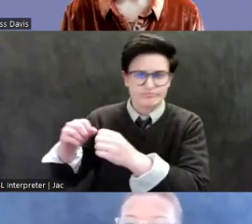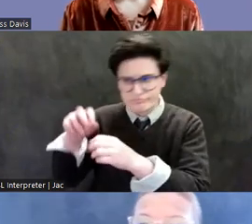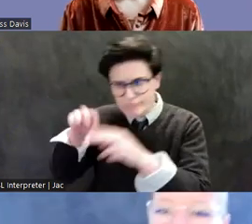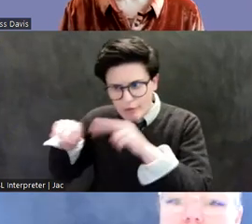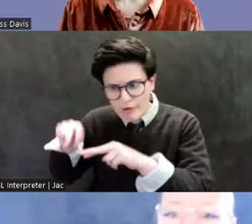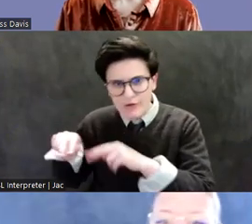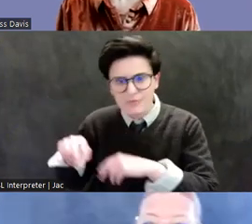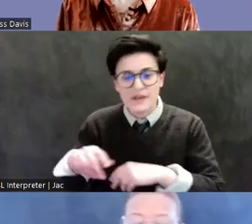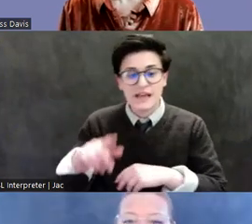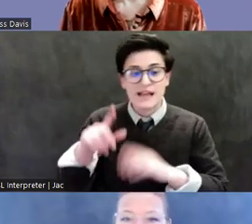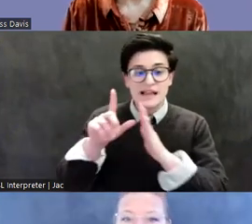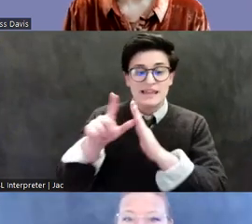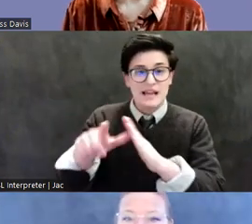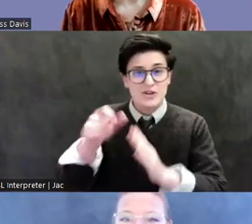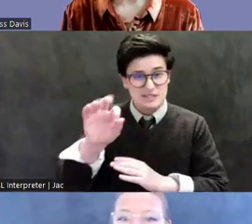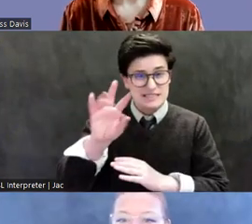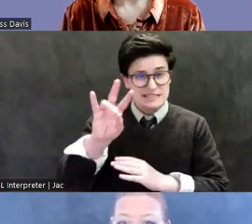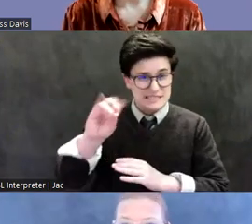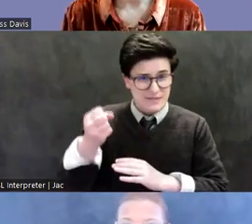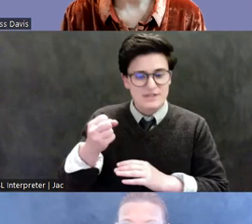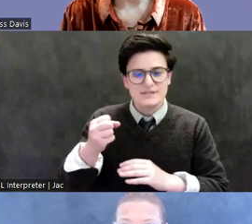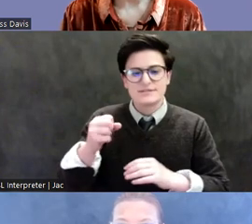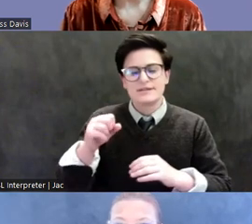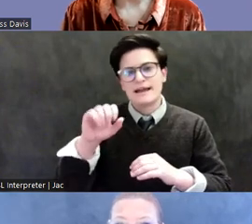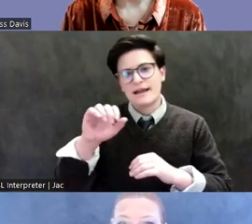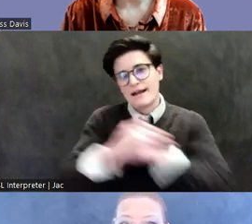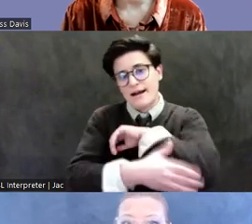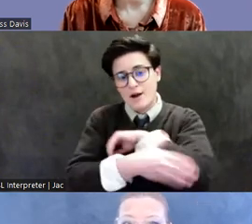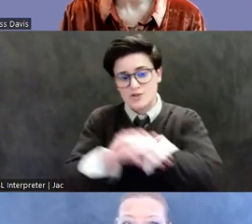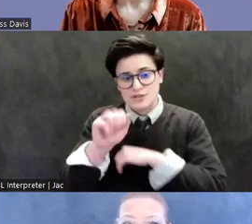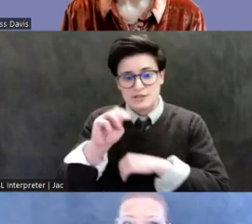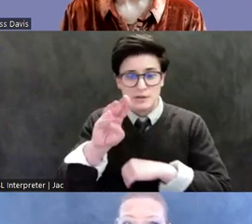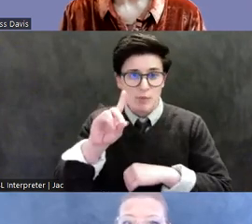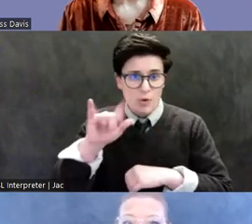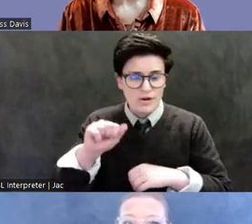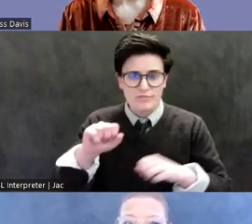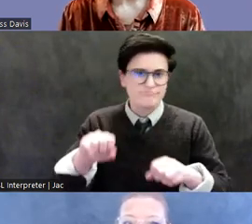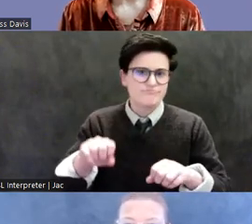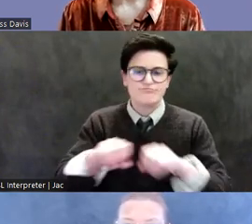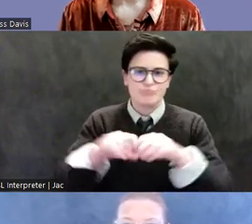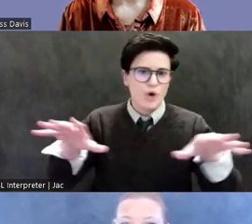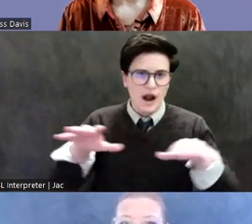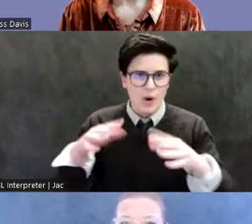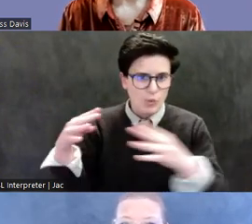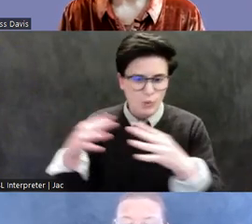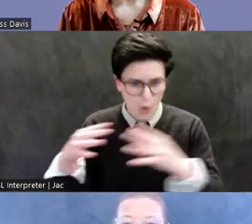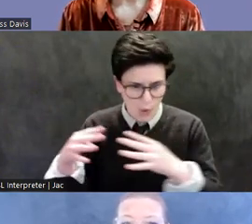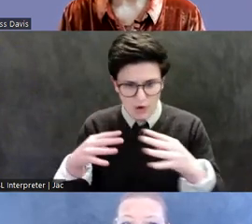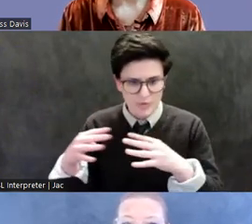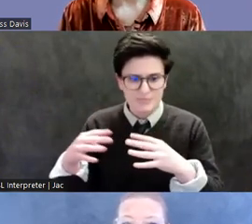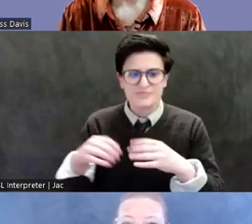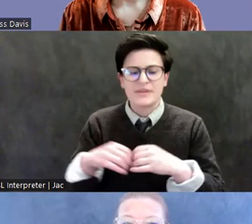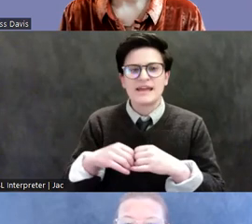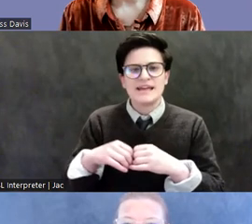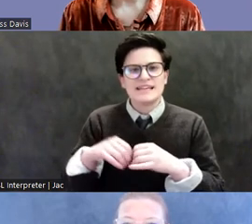which many thought would permanently escape the ravages being suffered by Vietnam, ended up erupting in a conflict as brutal